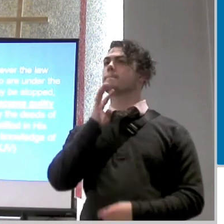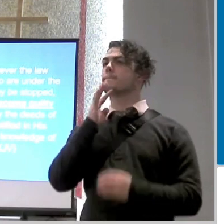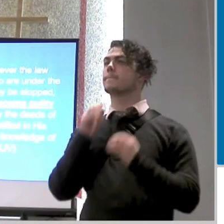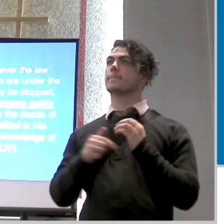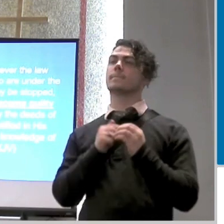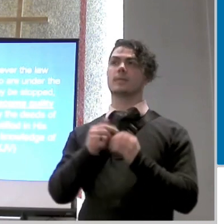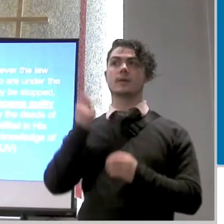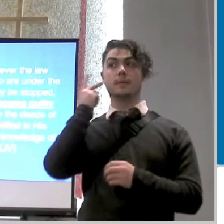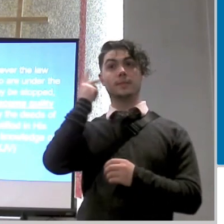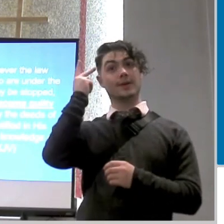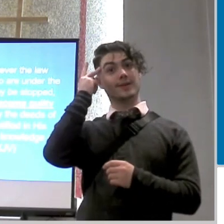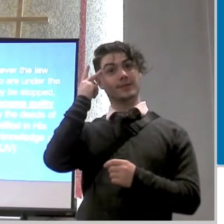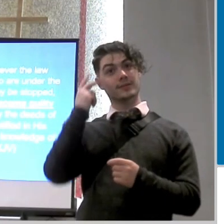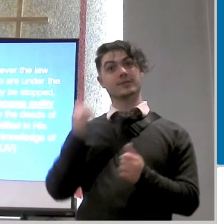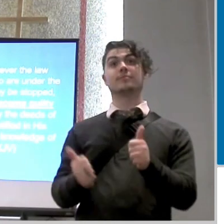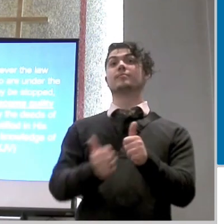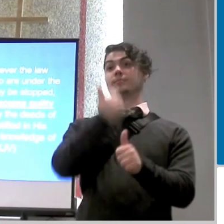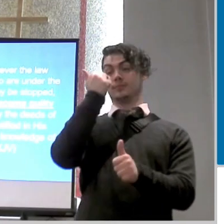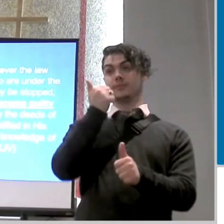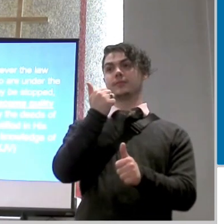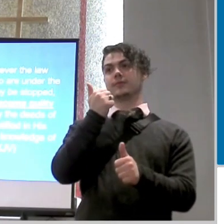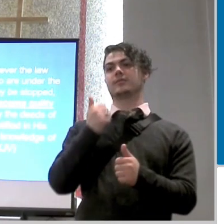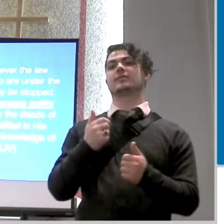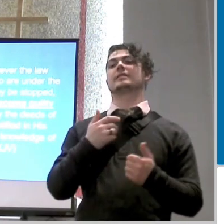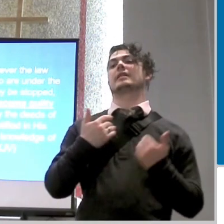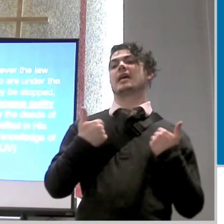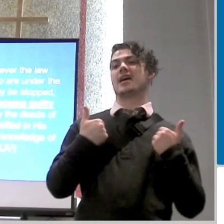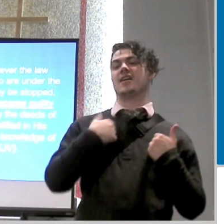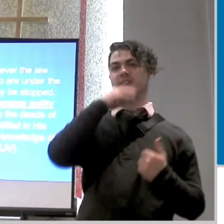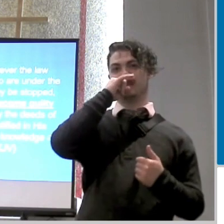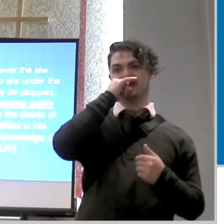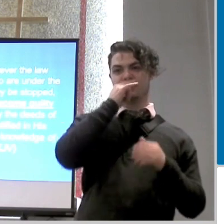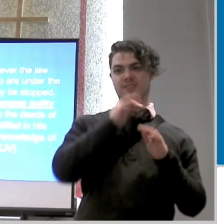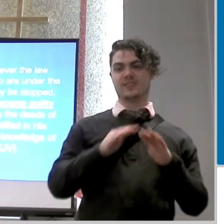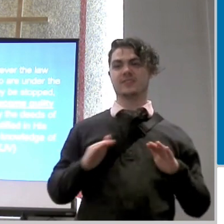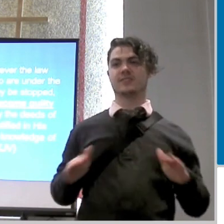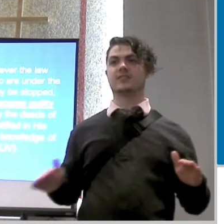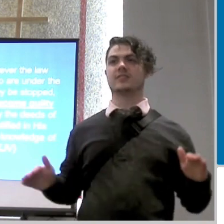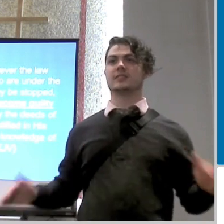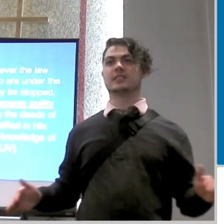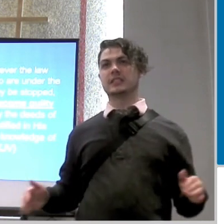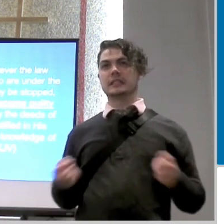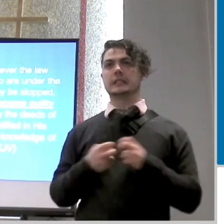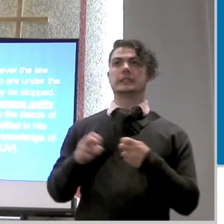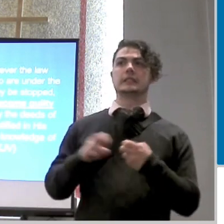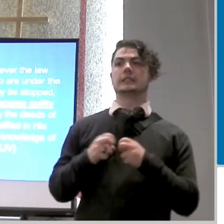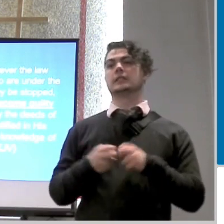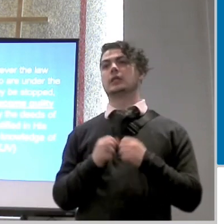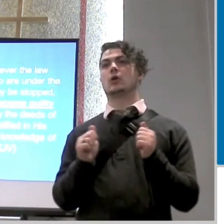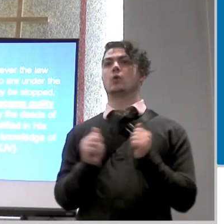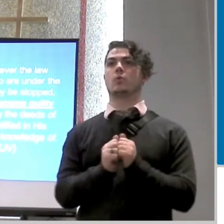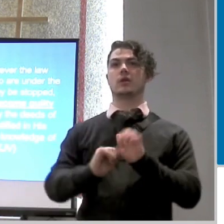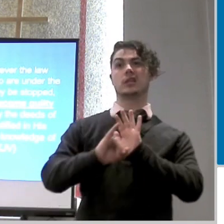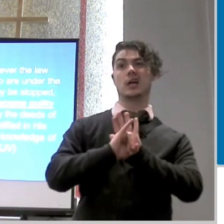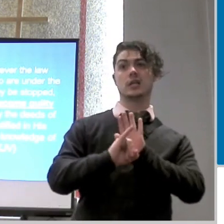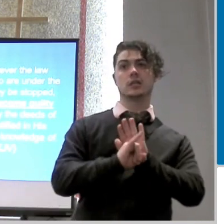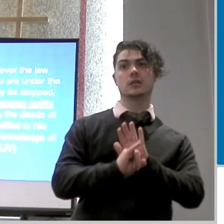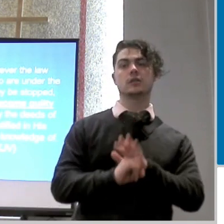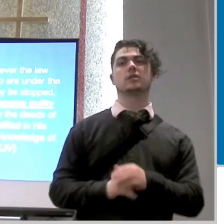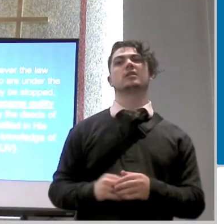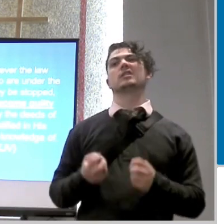the room but it's very likely that your child is struggling with identity and they're struggling with worthiness